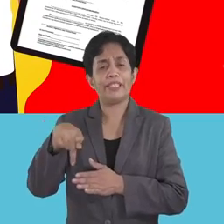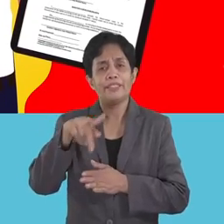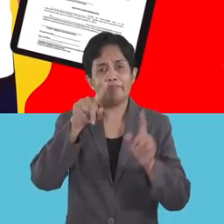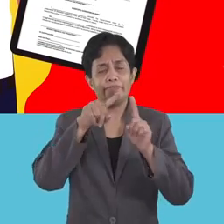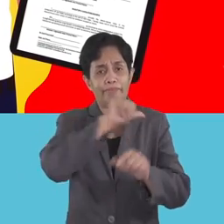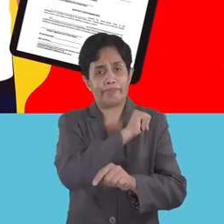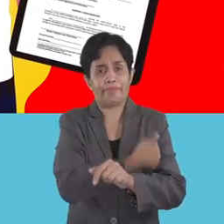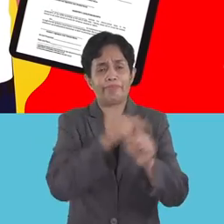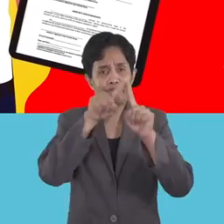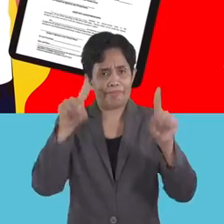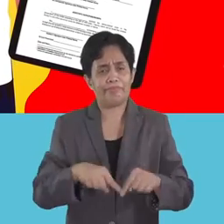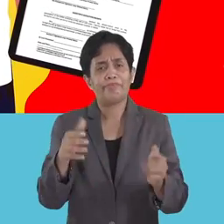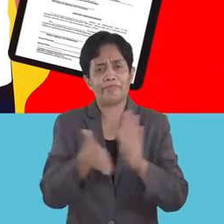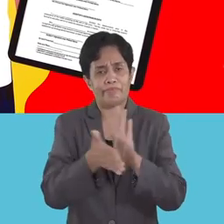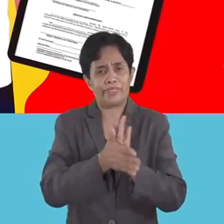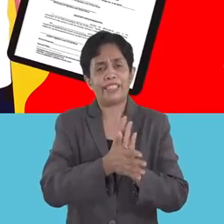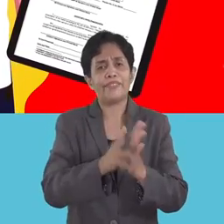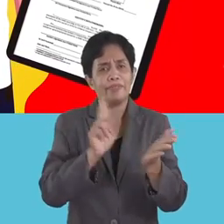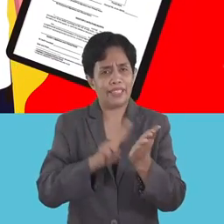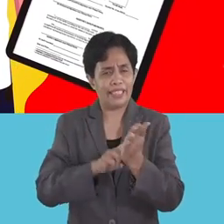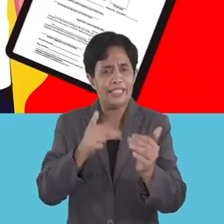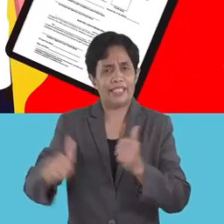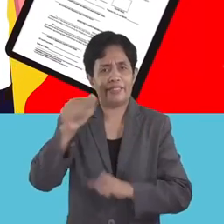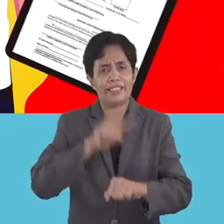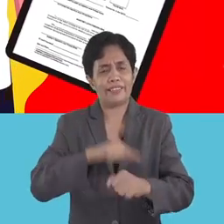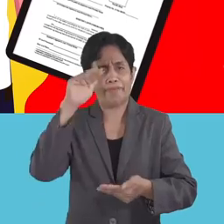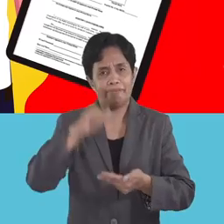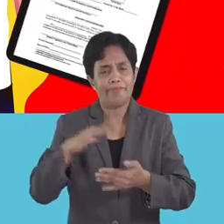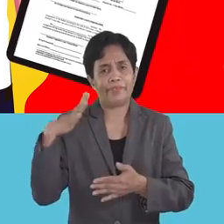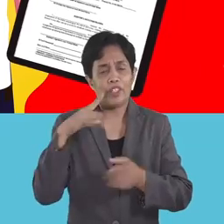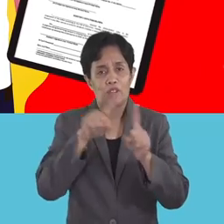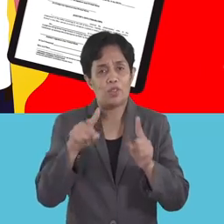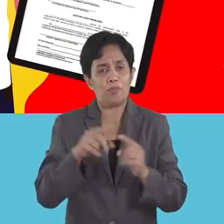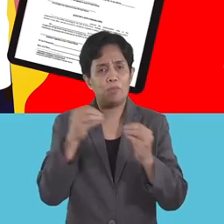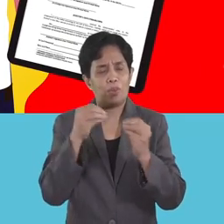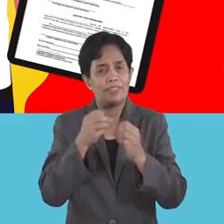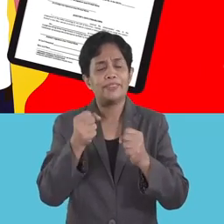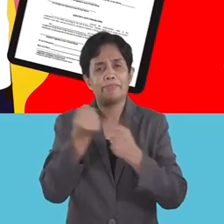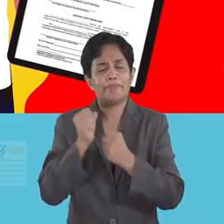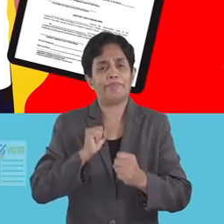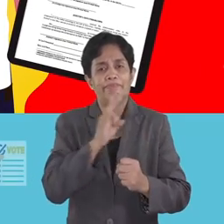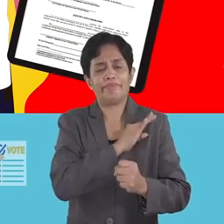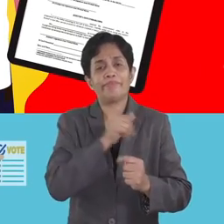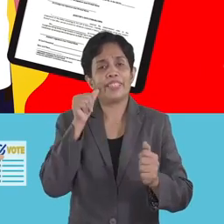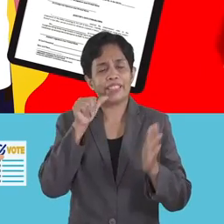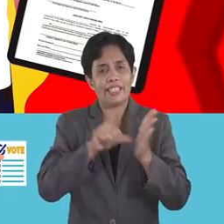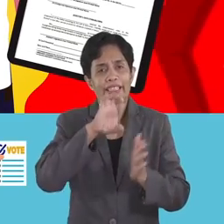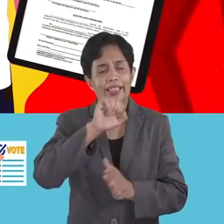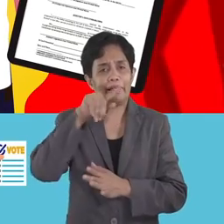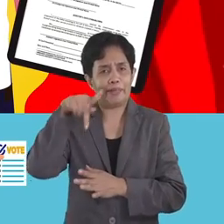so these can be filled up ahead of time and cut the waiting. Also, there will be more support staff assigned in